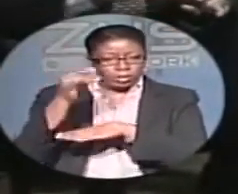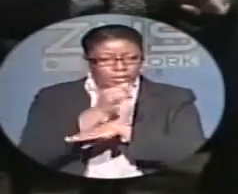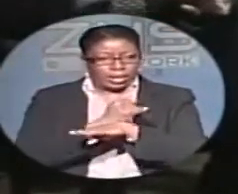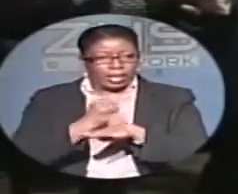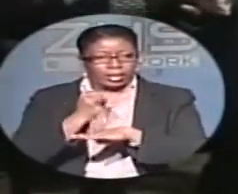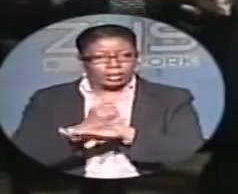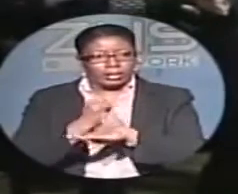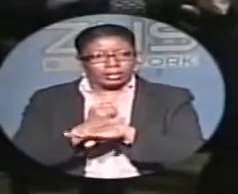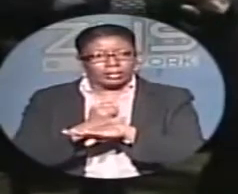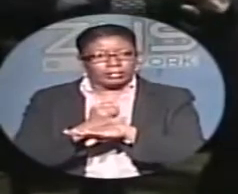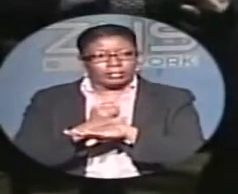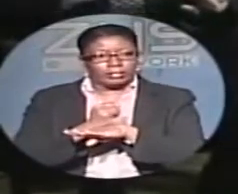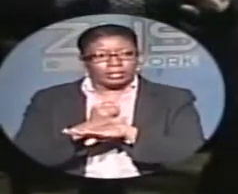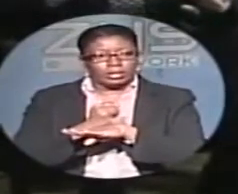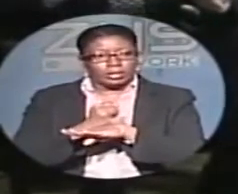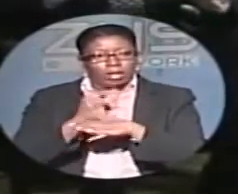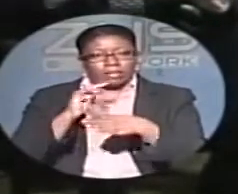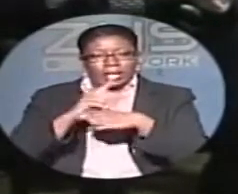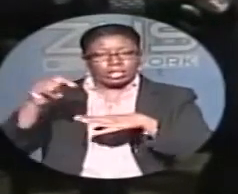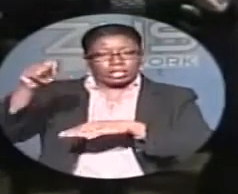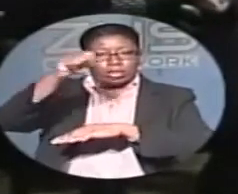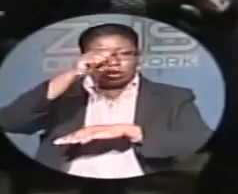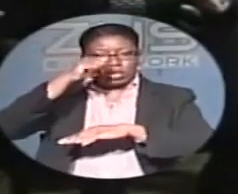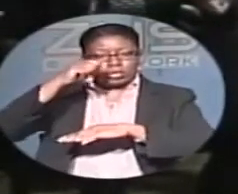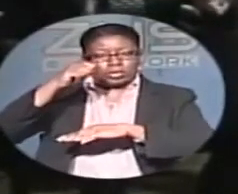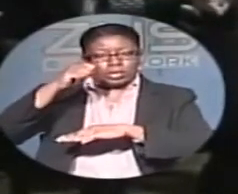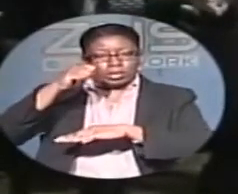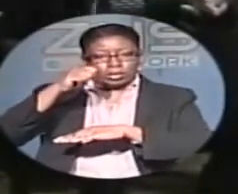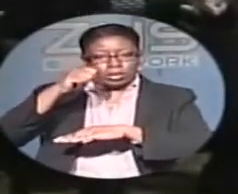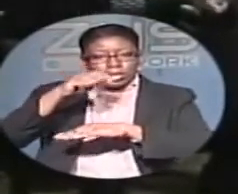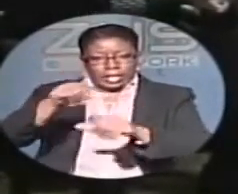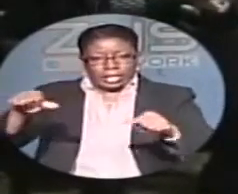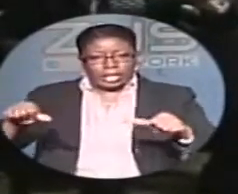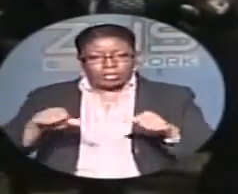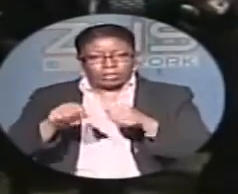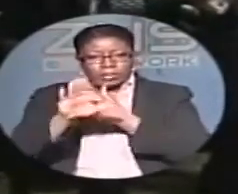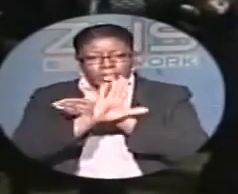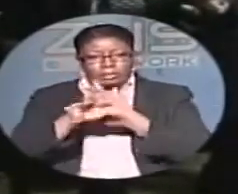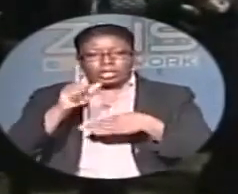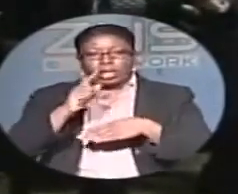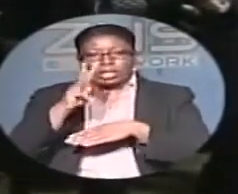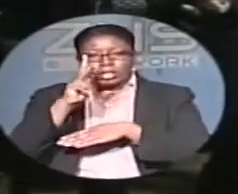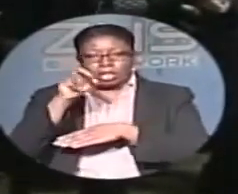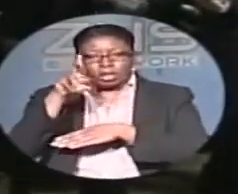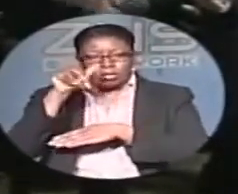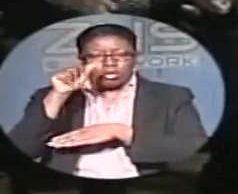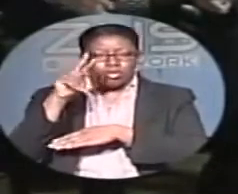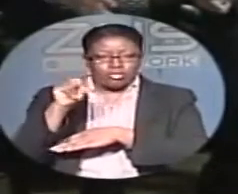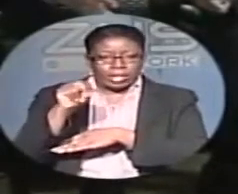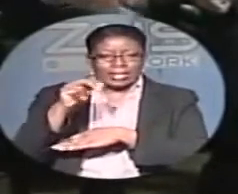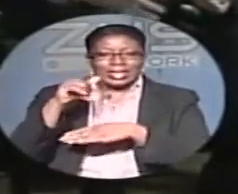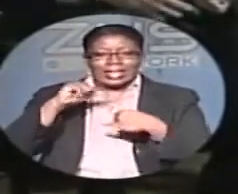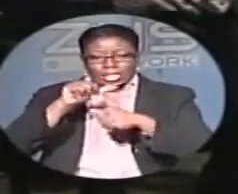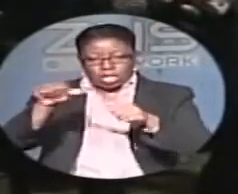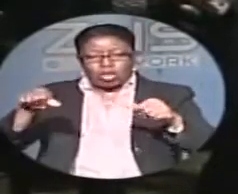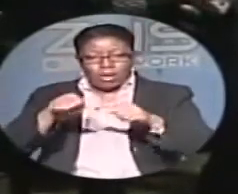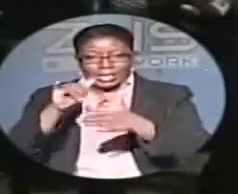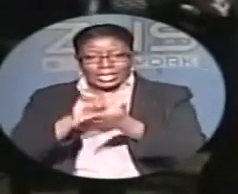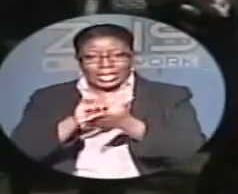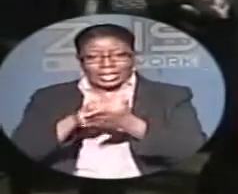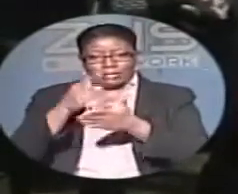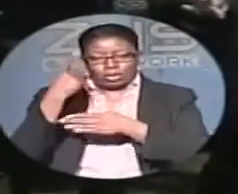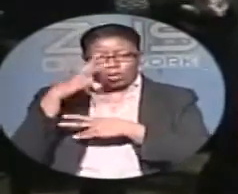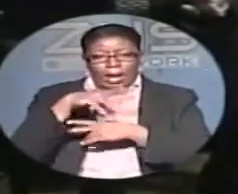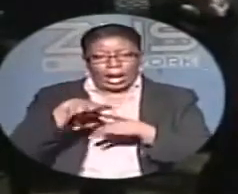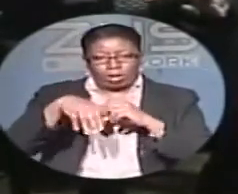the terrestrial area was protected, but not the marine area surrounding it. So they said, if you could go out and survey